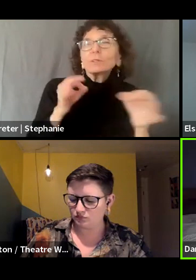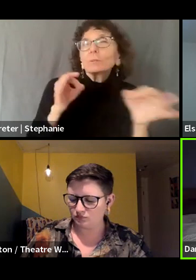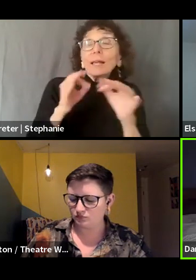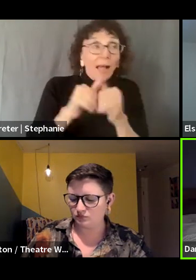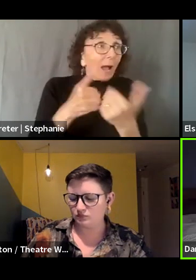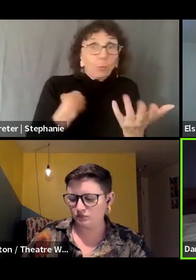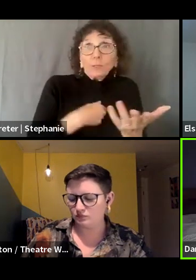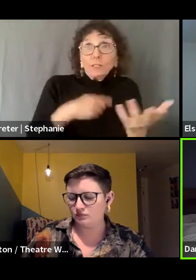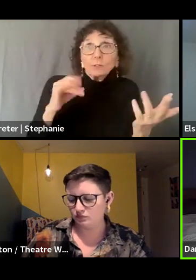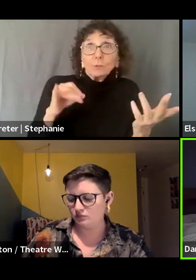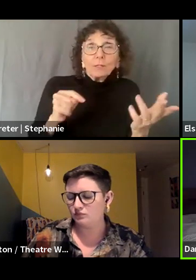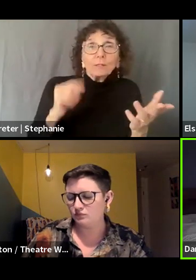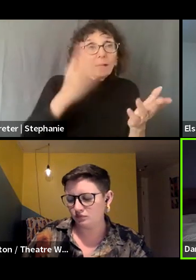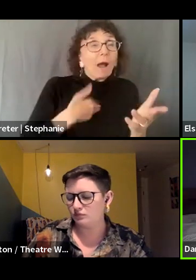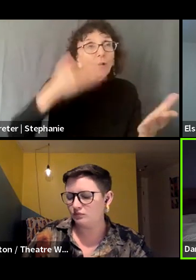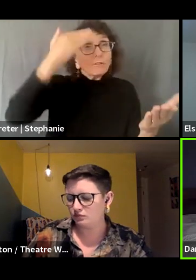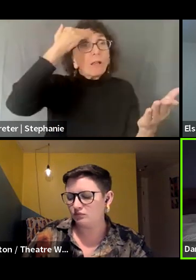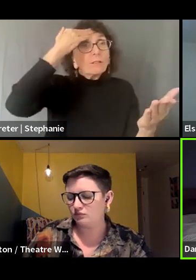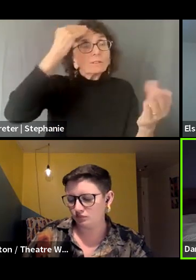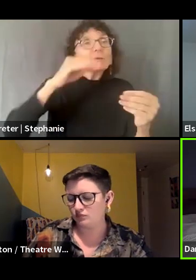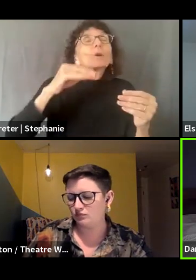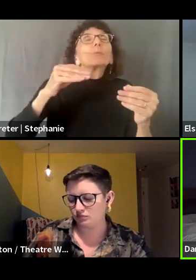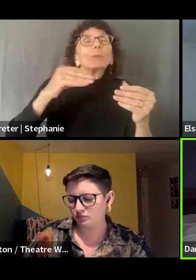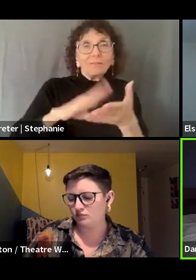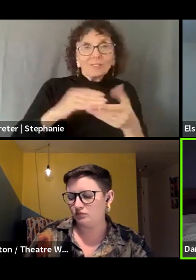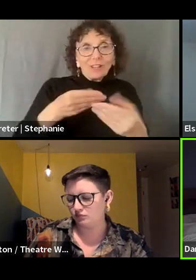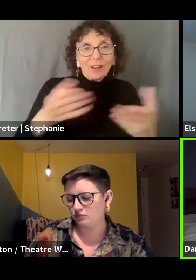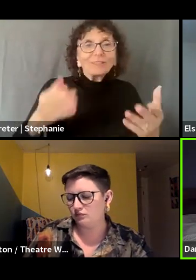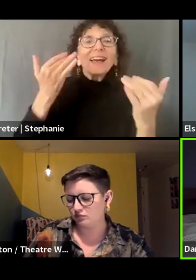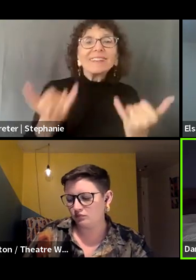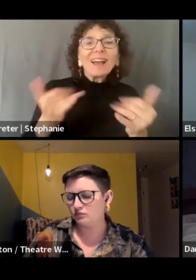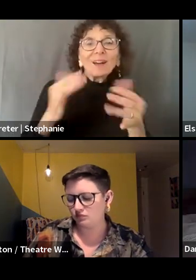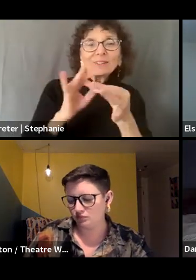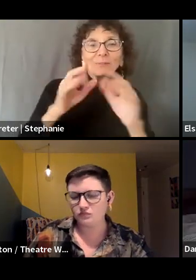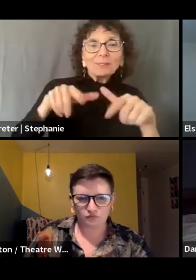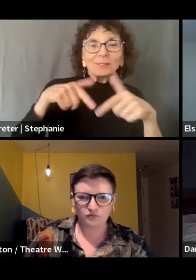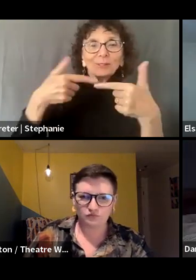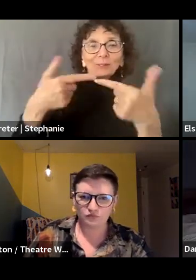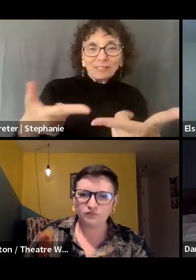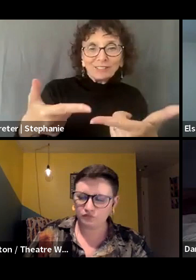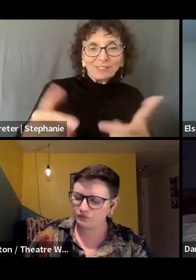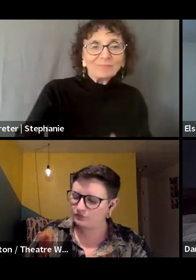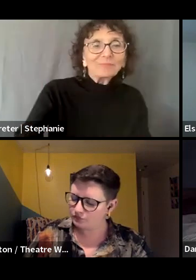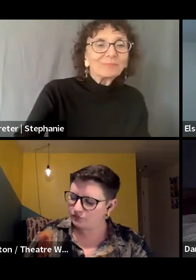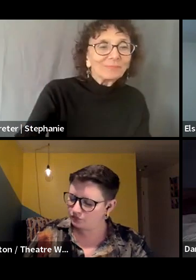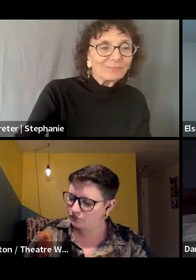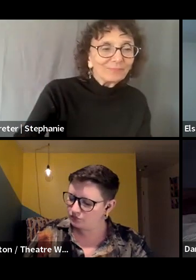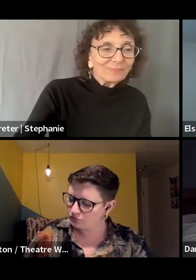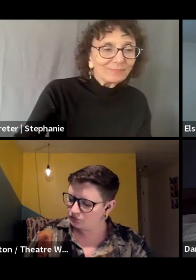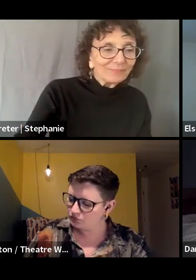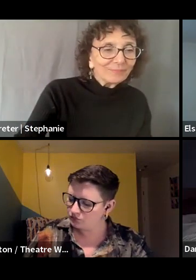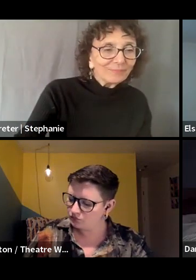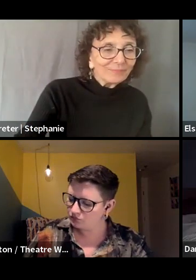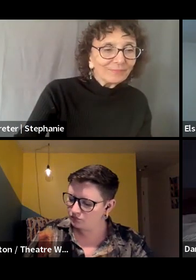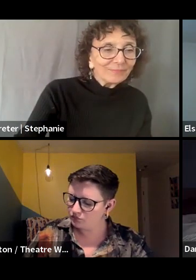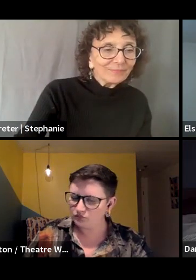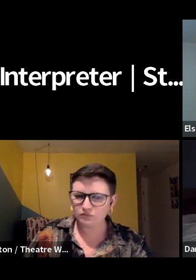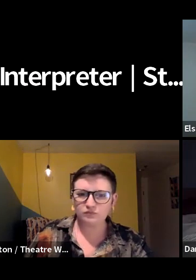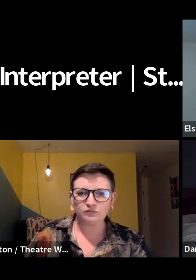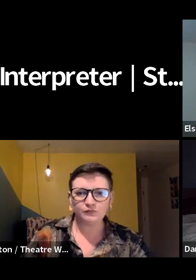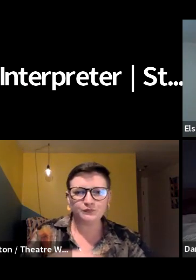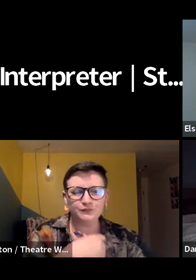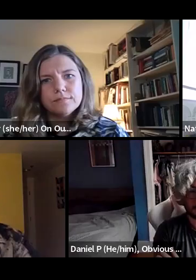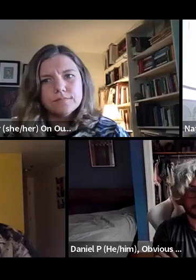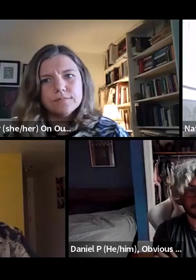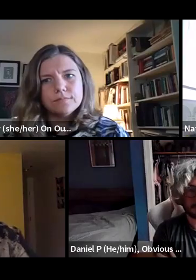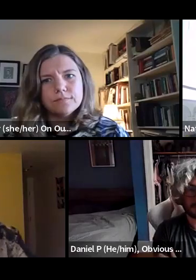uh, and the knowledge that we've, that we've acquired over time. Thank you. Um, so I think it's kind of